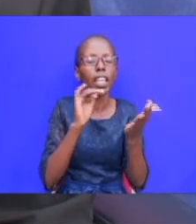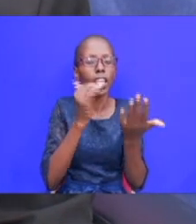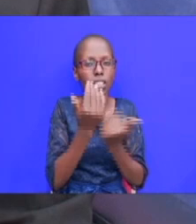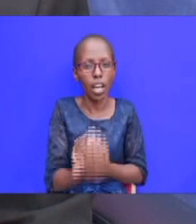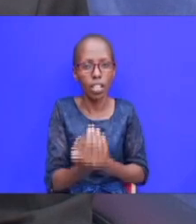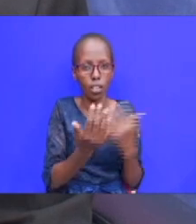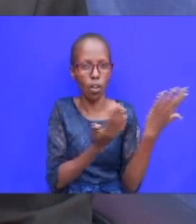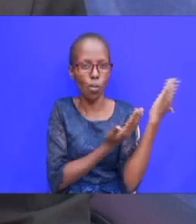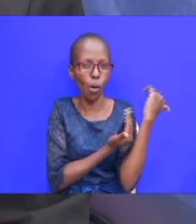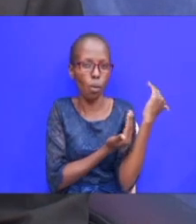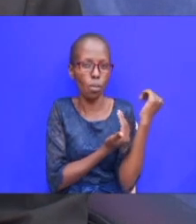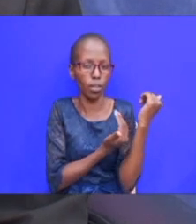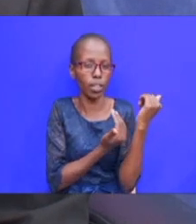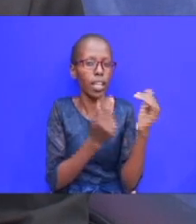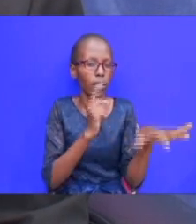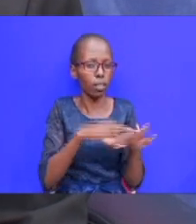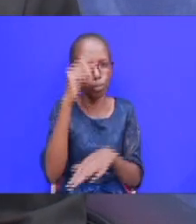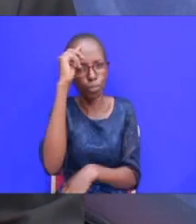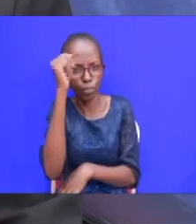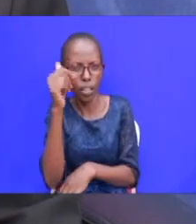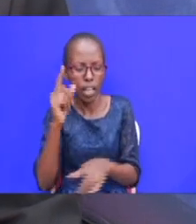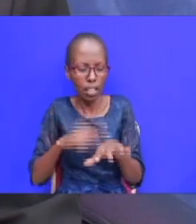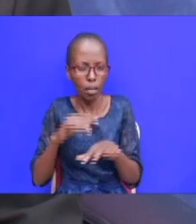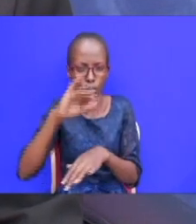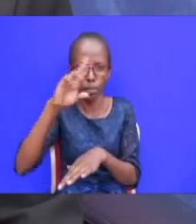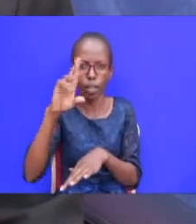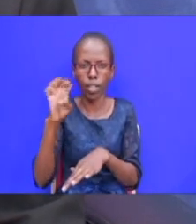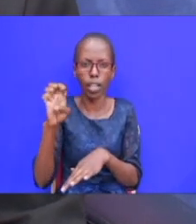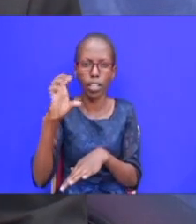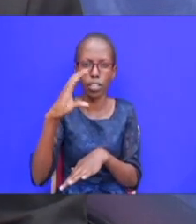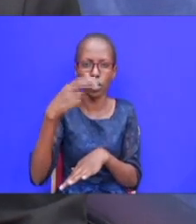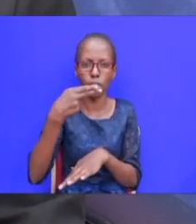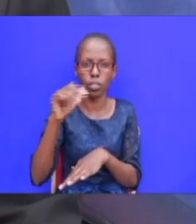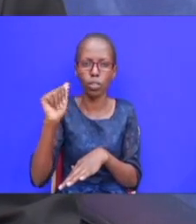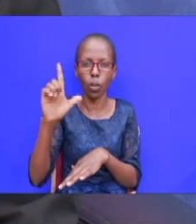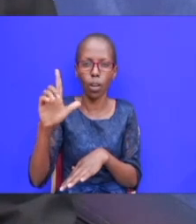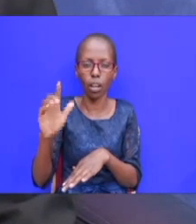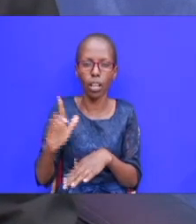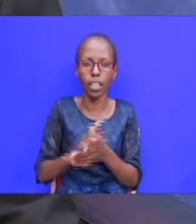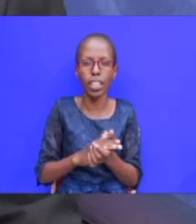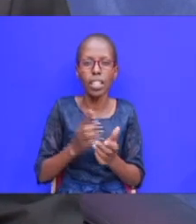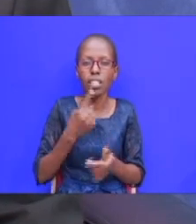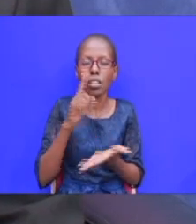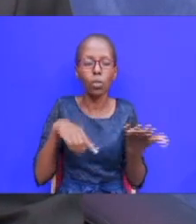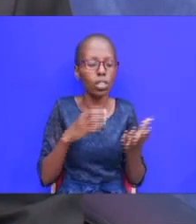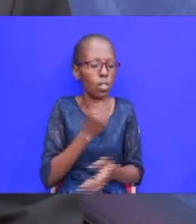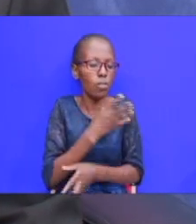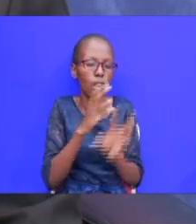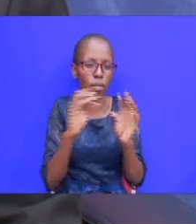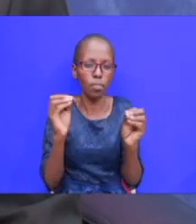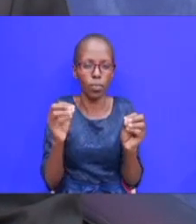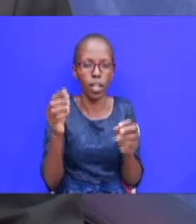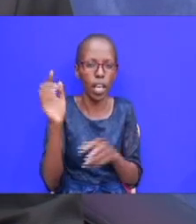we realized that when when rachel is in pain this midwife told her do not fear meaning